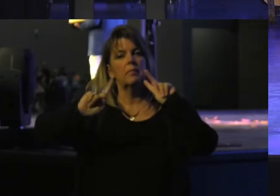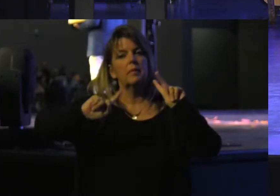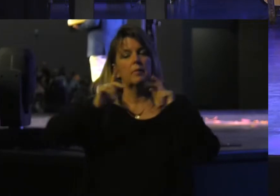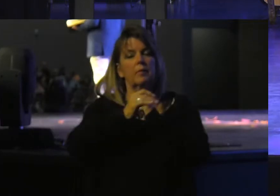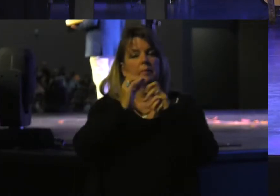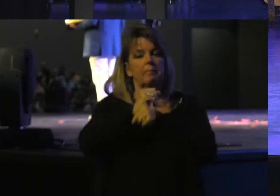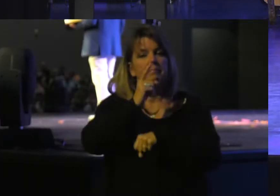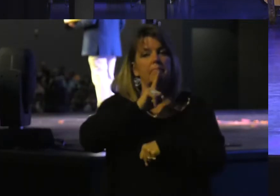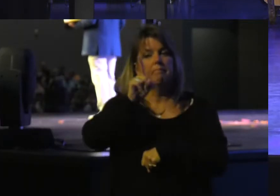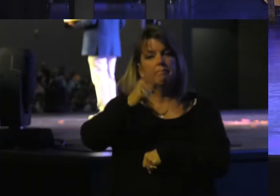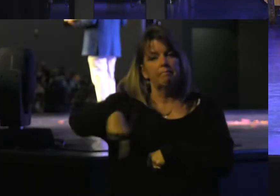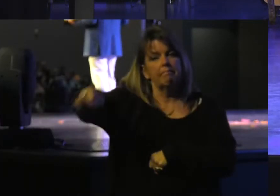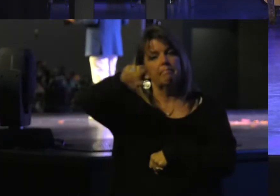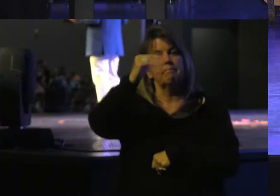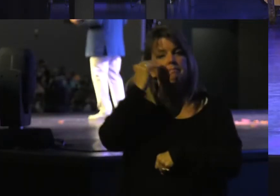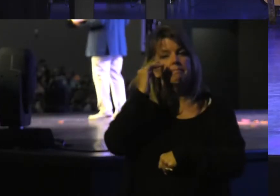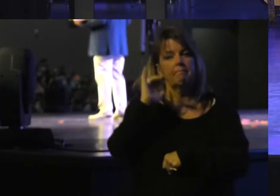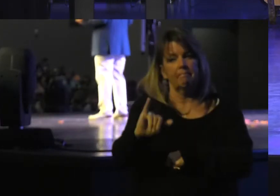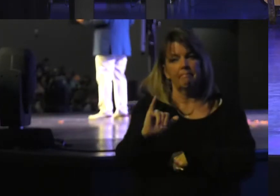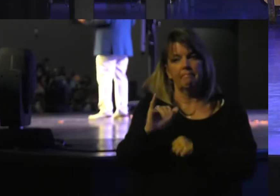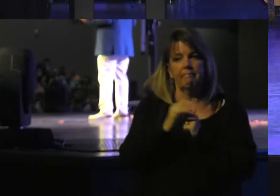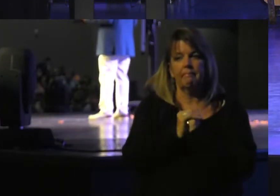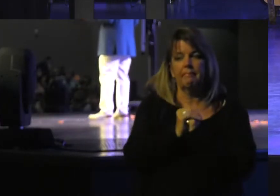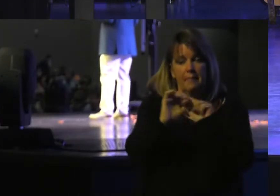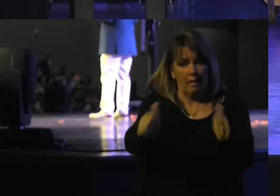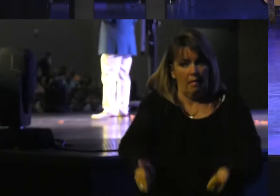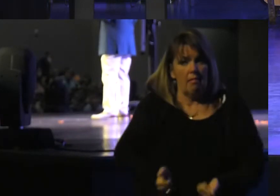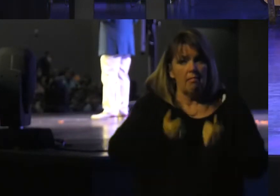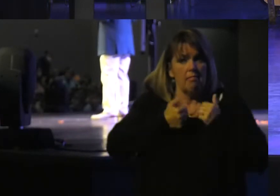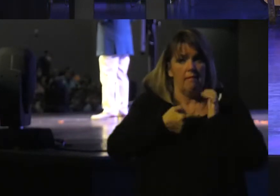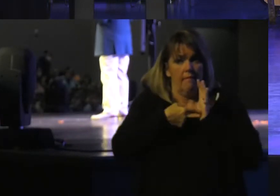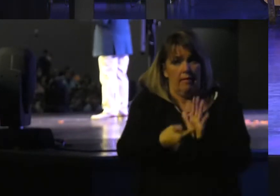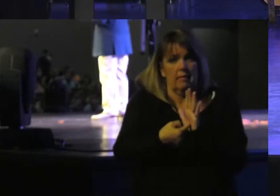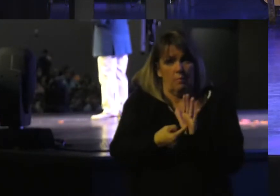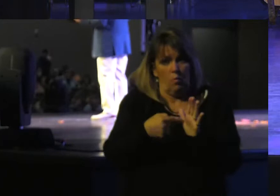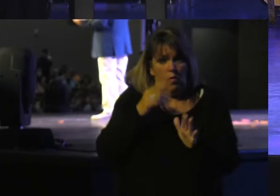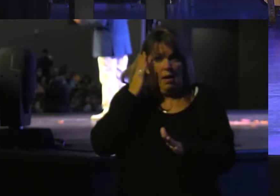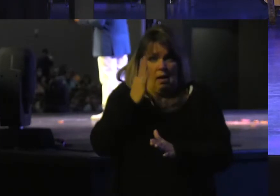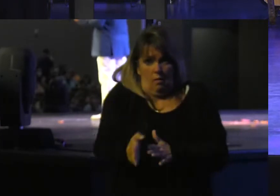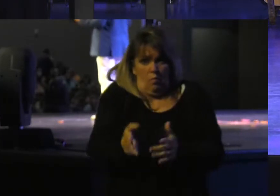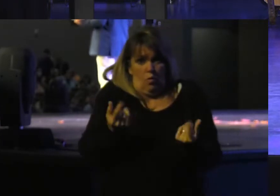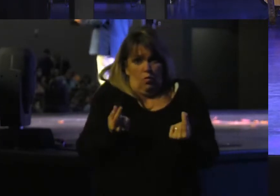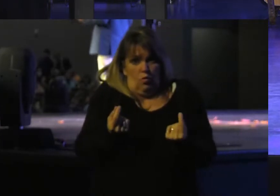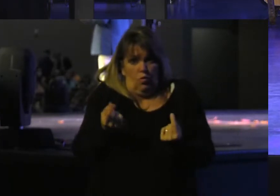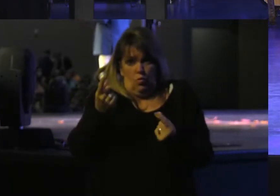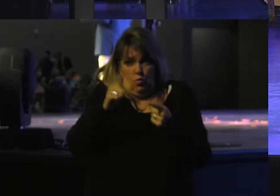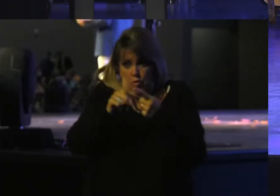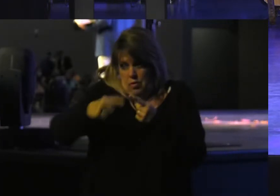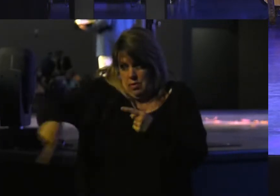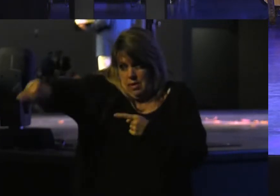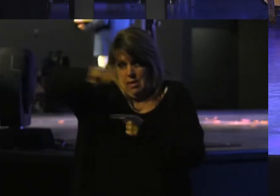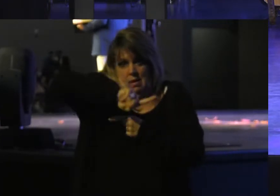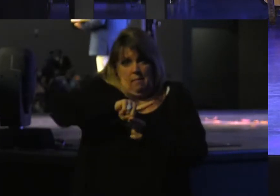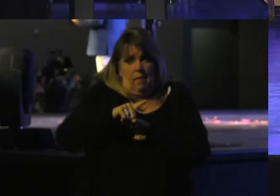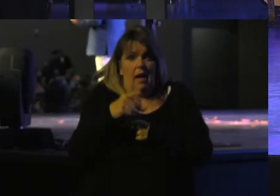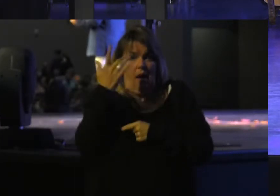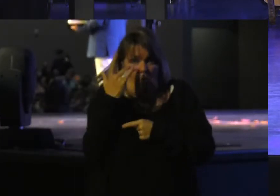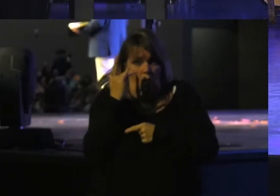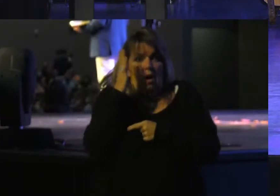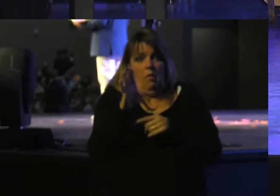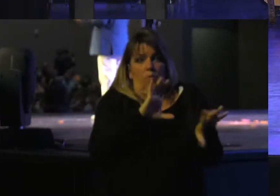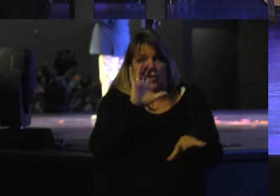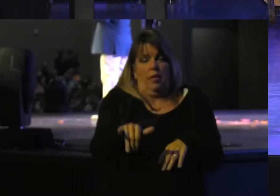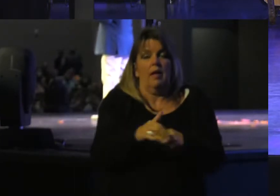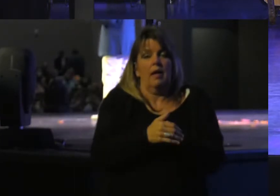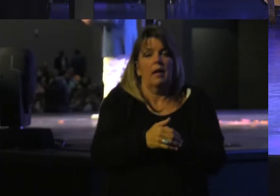make sure they know That that is a living example Of what I'm about to do to them. And why? Because